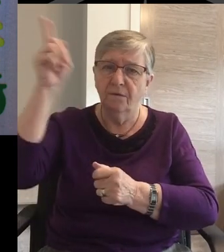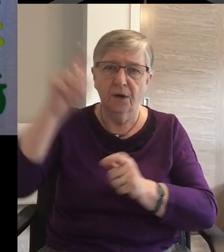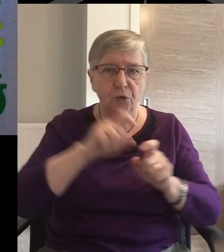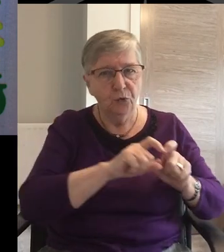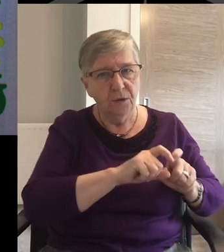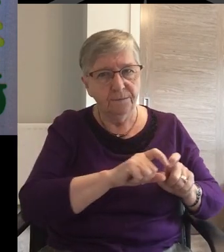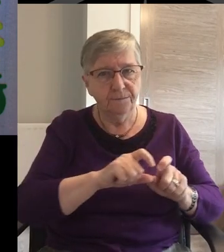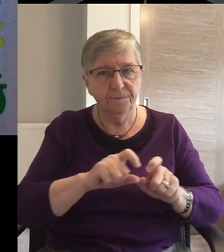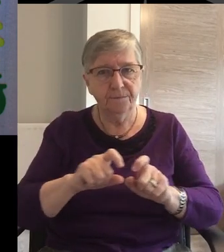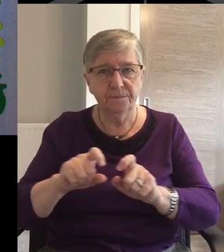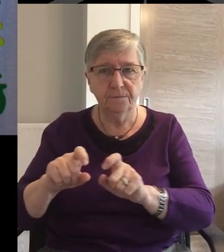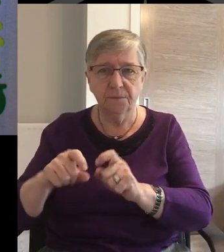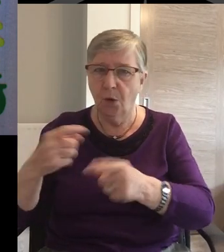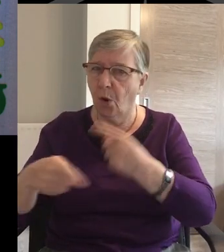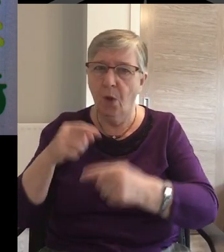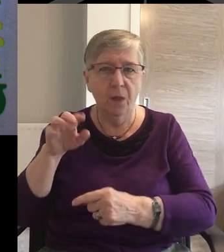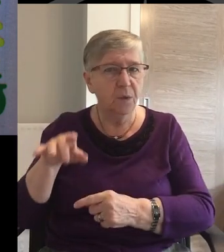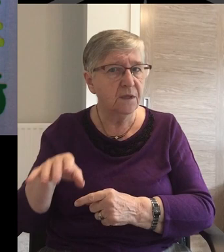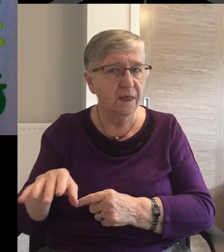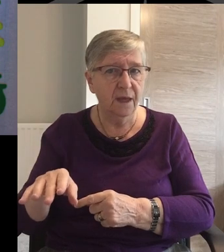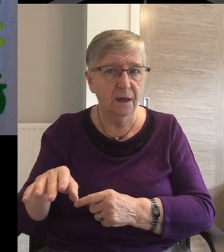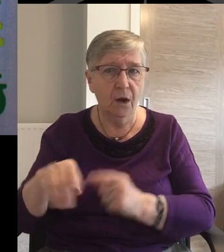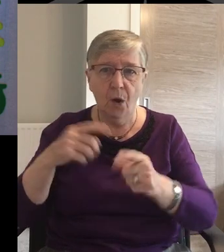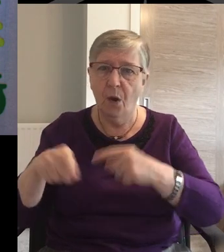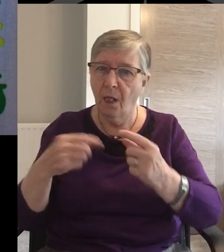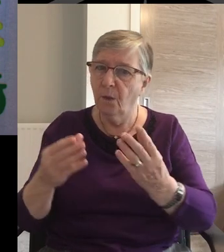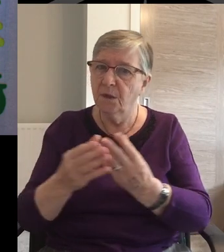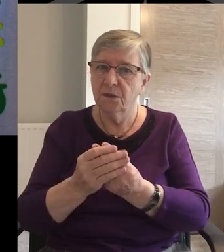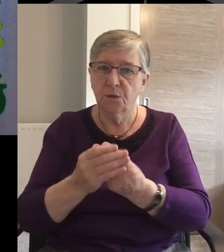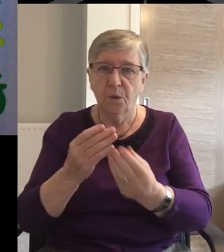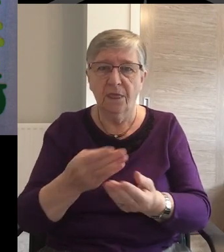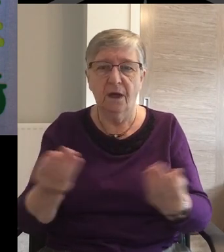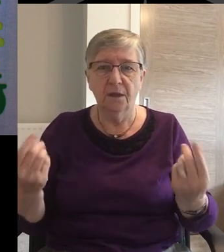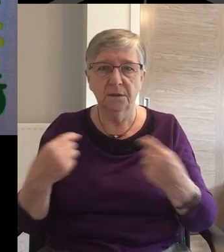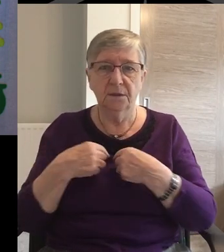You're always there for us Always with us